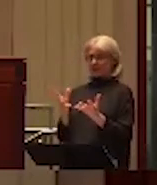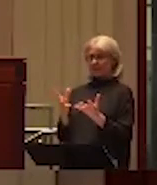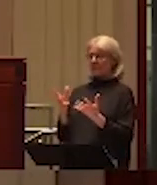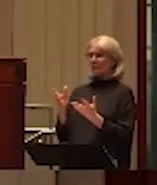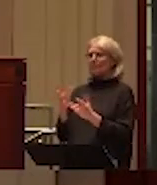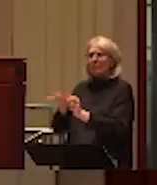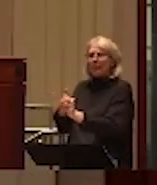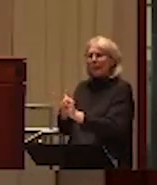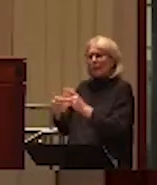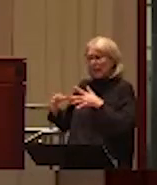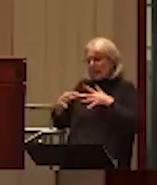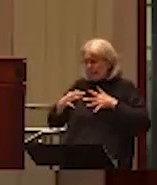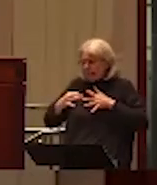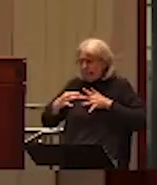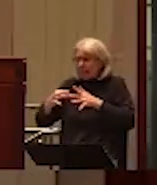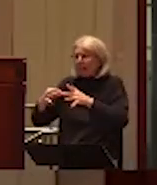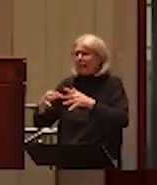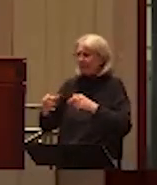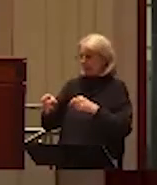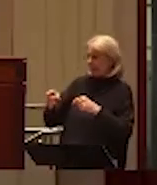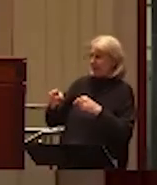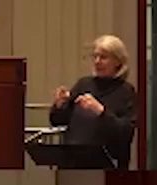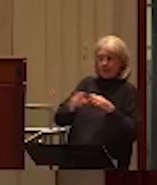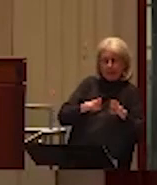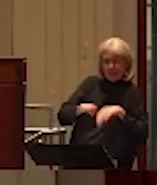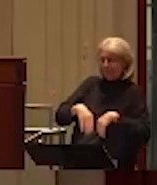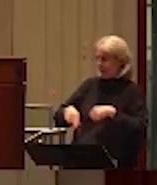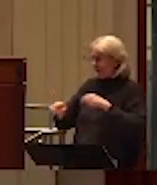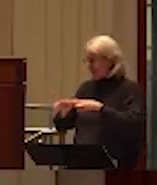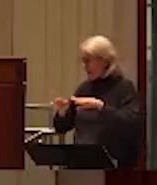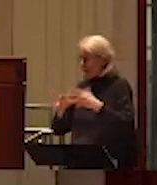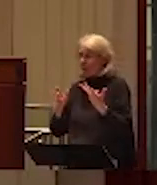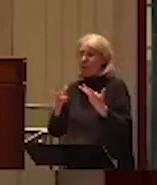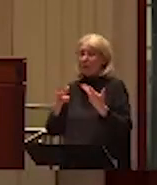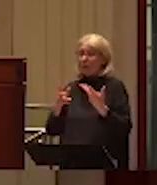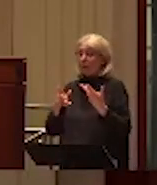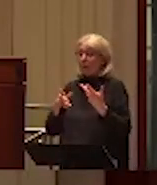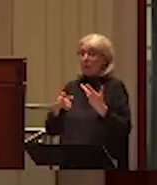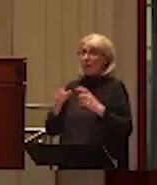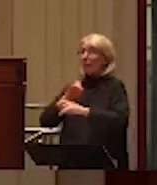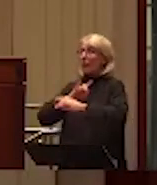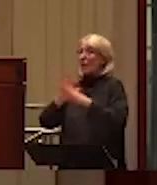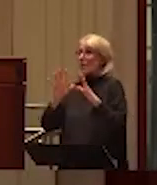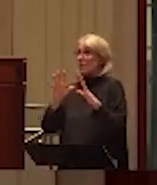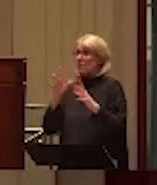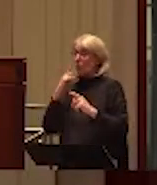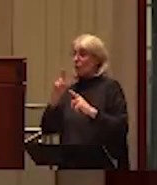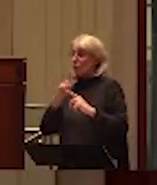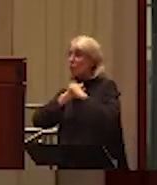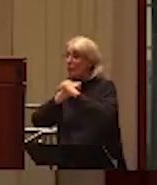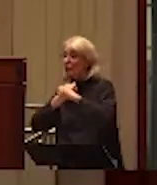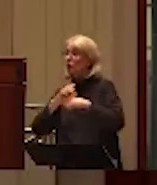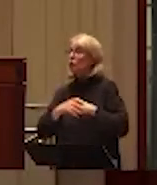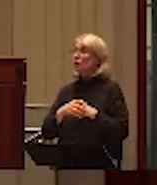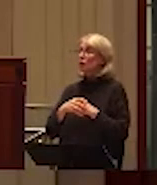motives are behind this behavior and if it's a protective violence, if it's who initiated violence. So that is